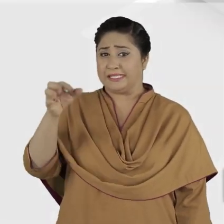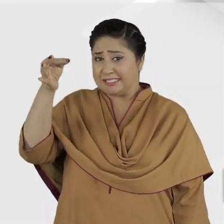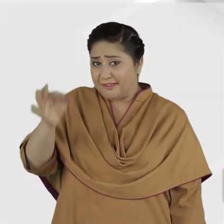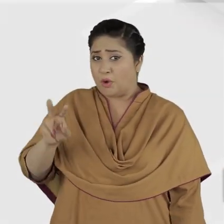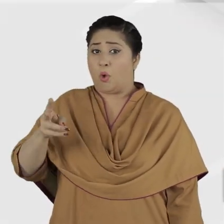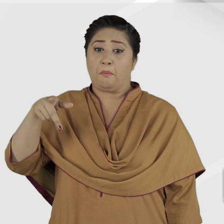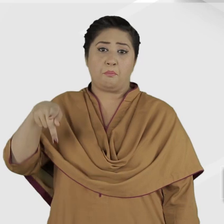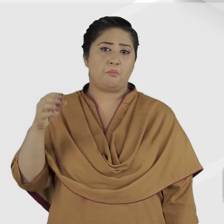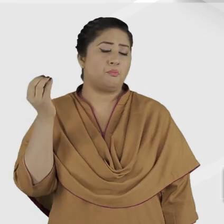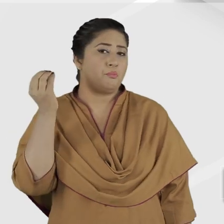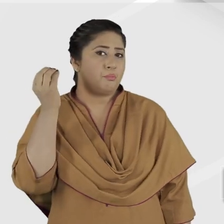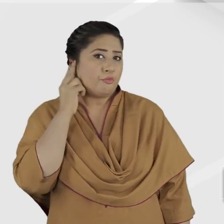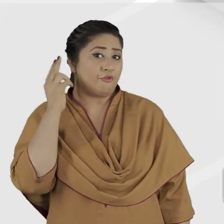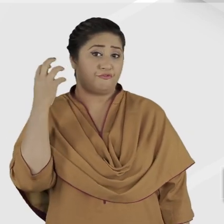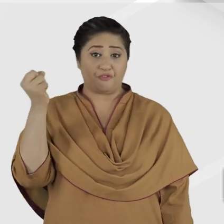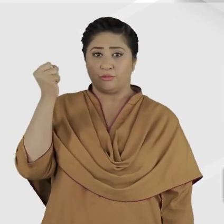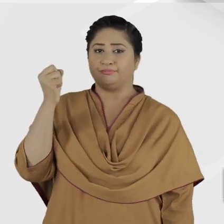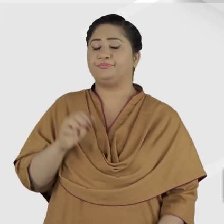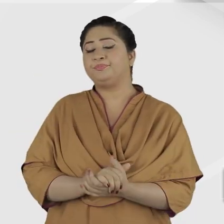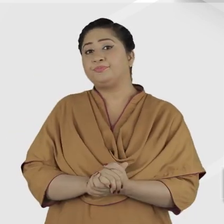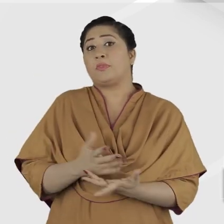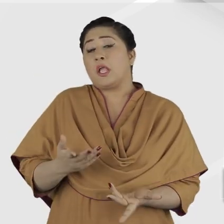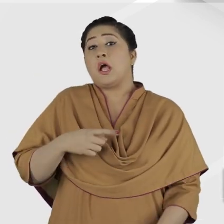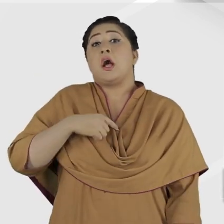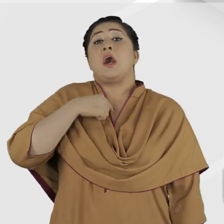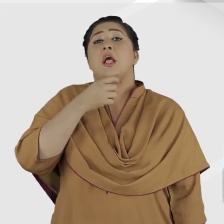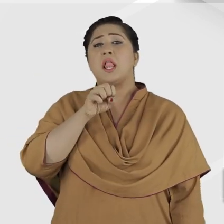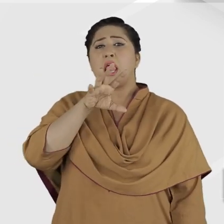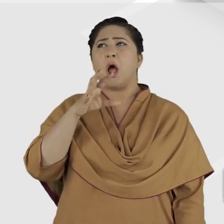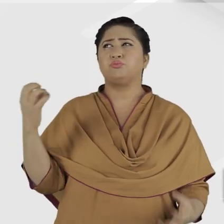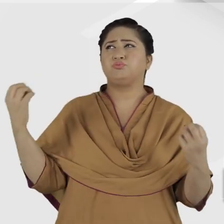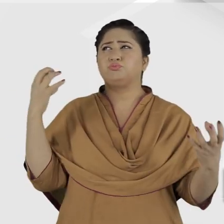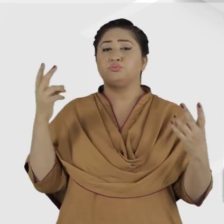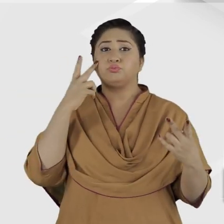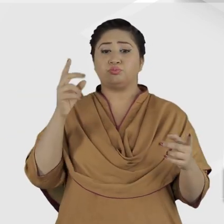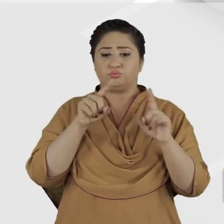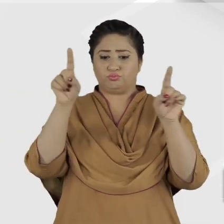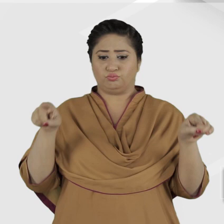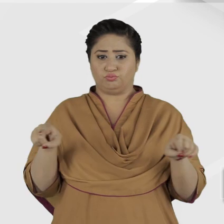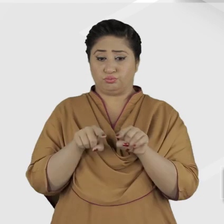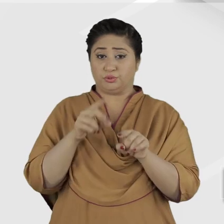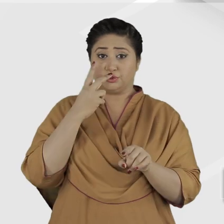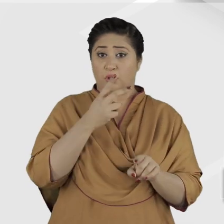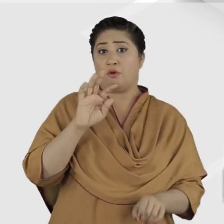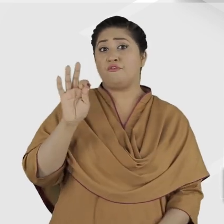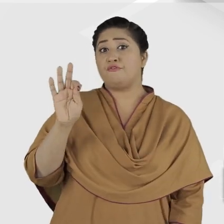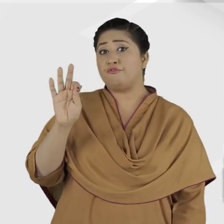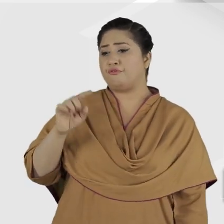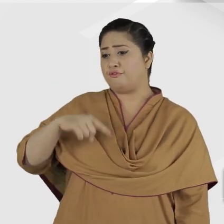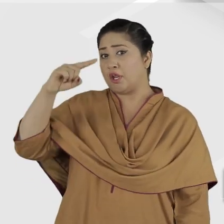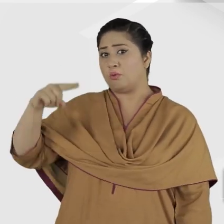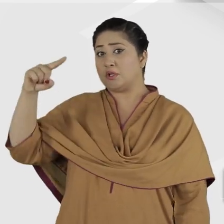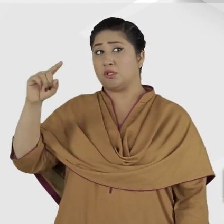The loudness is shown along the side and the frequency is shown across